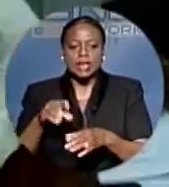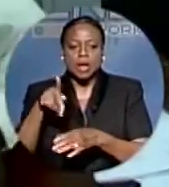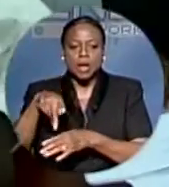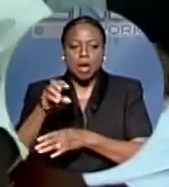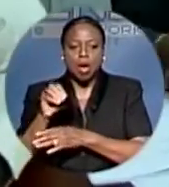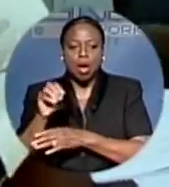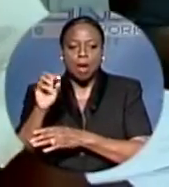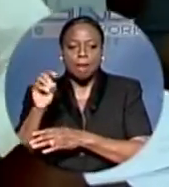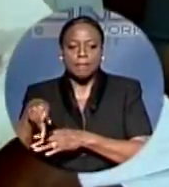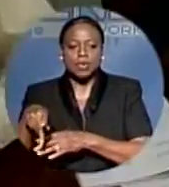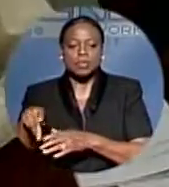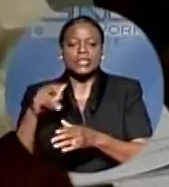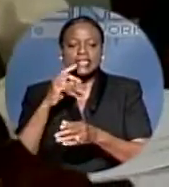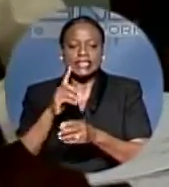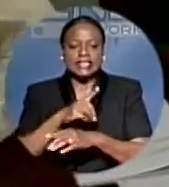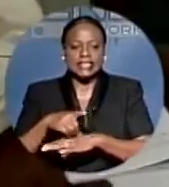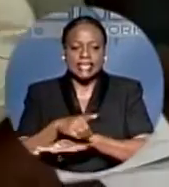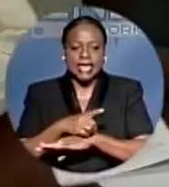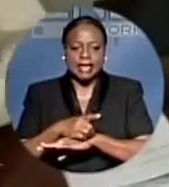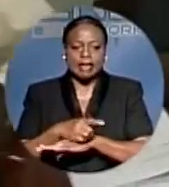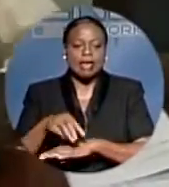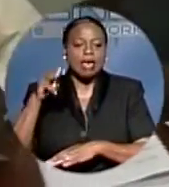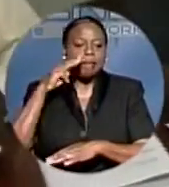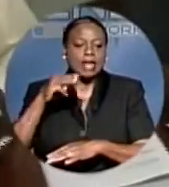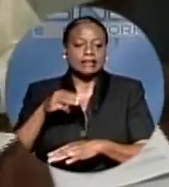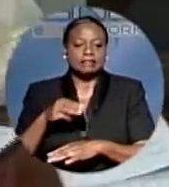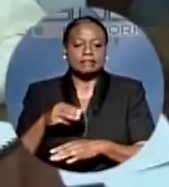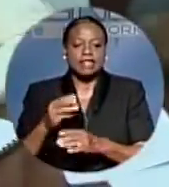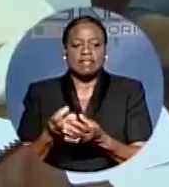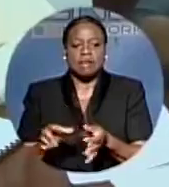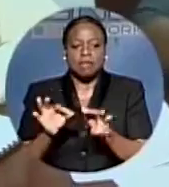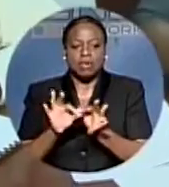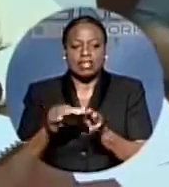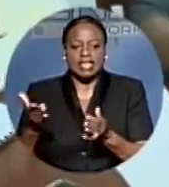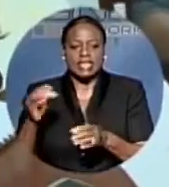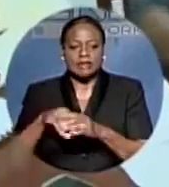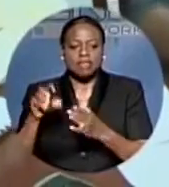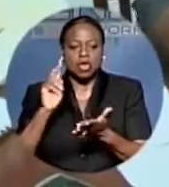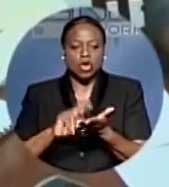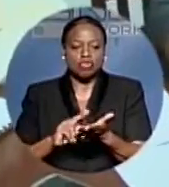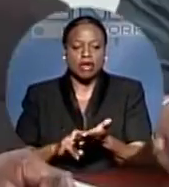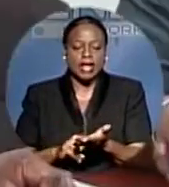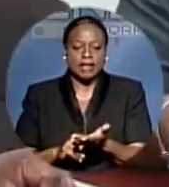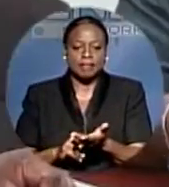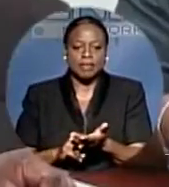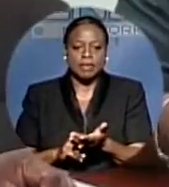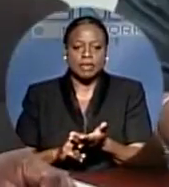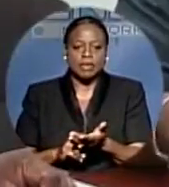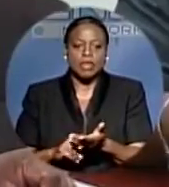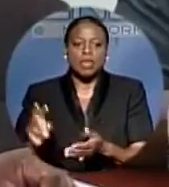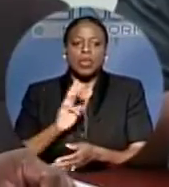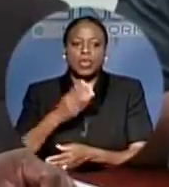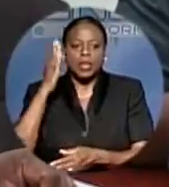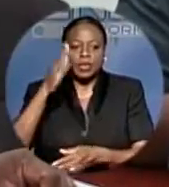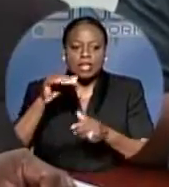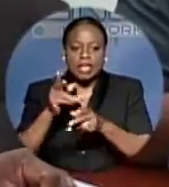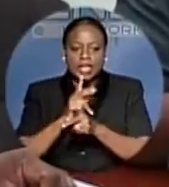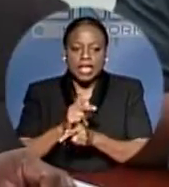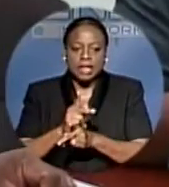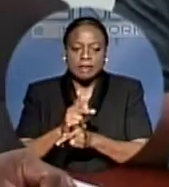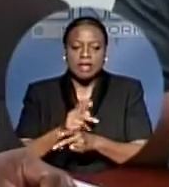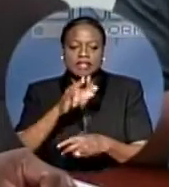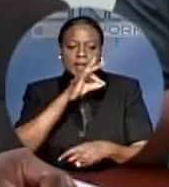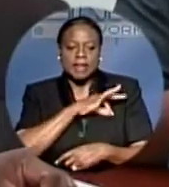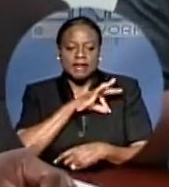five-year contract. Martin highlighted aspects of the contract. We will be able to maintain the benefits that